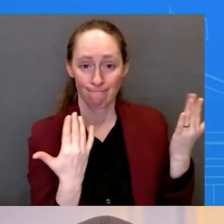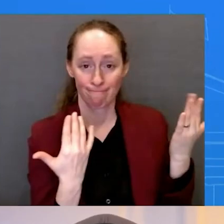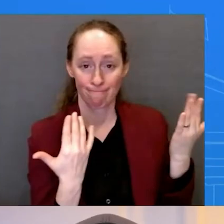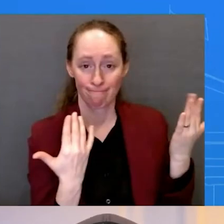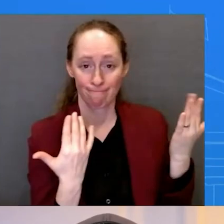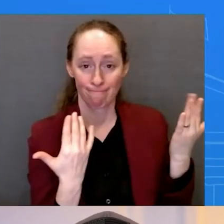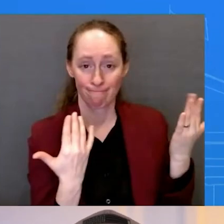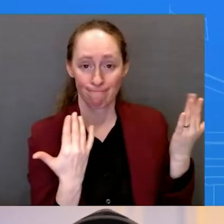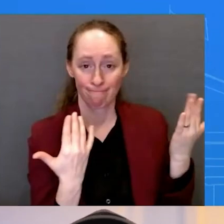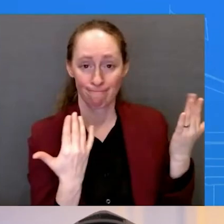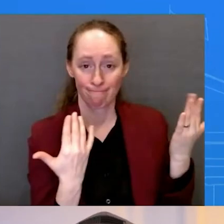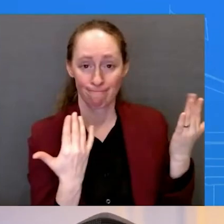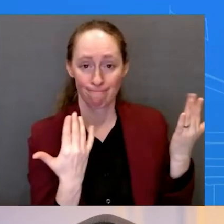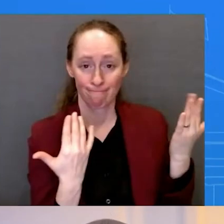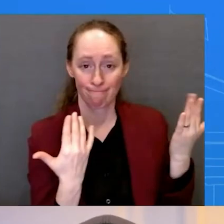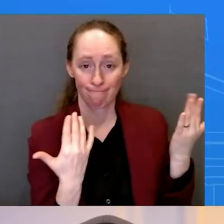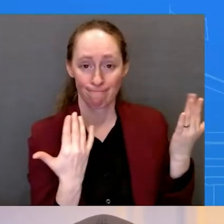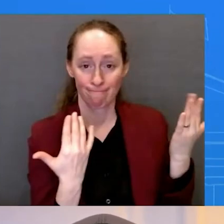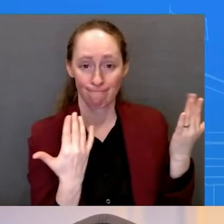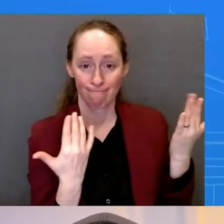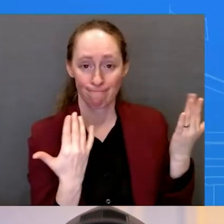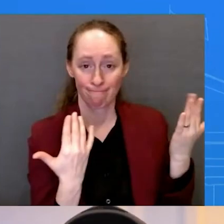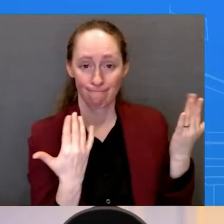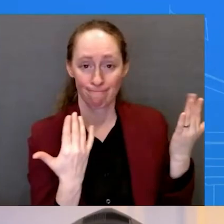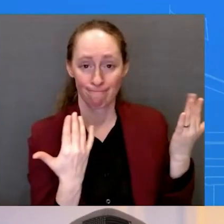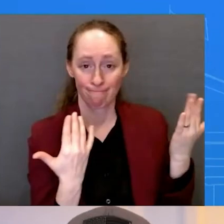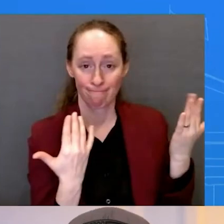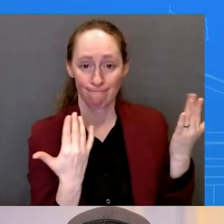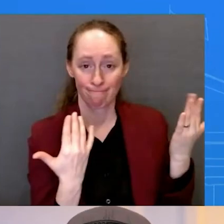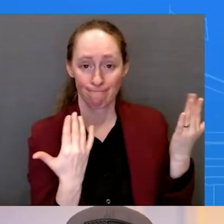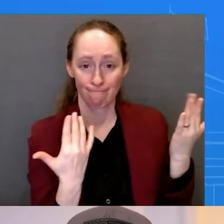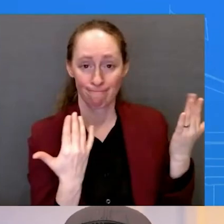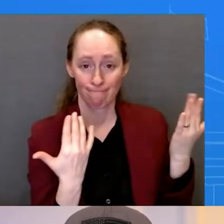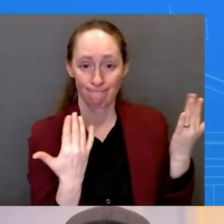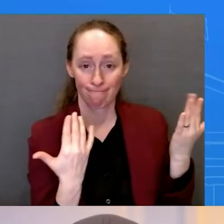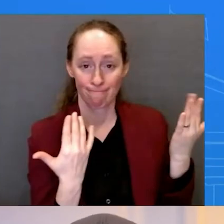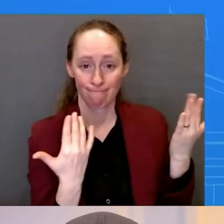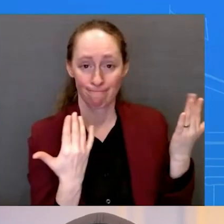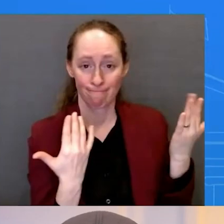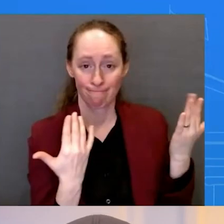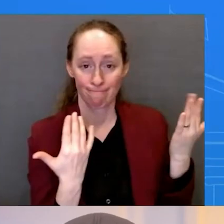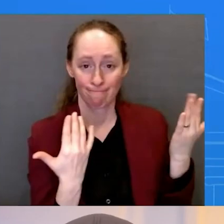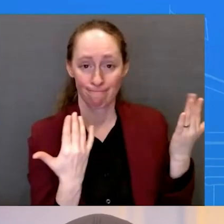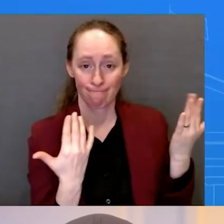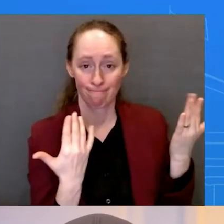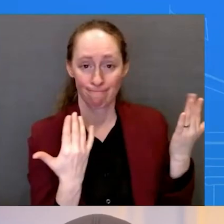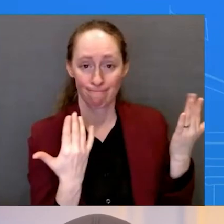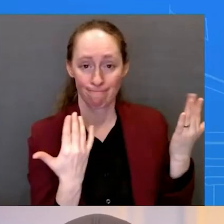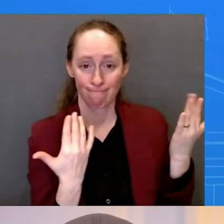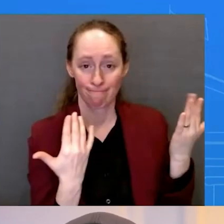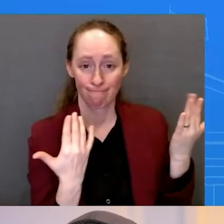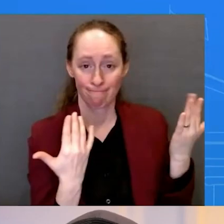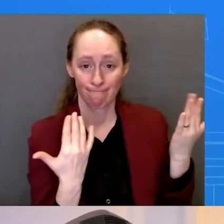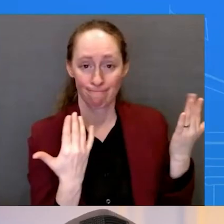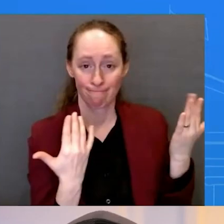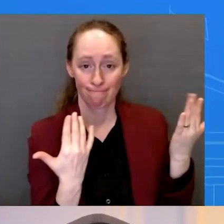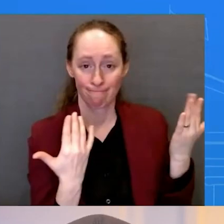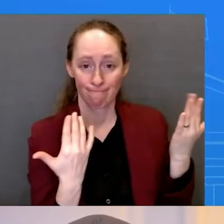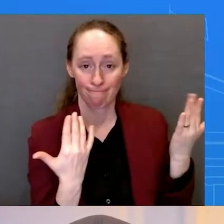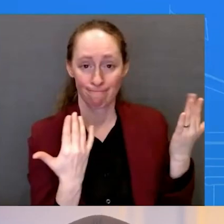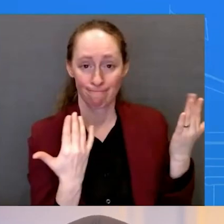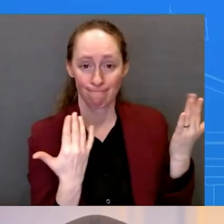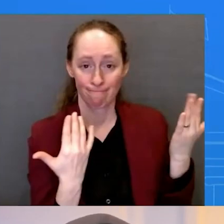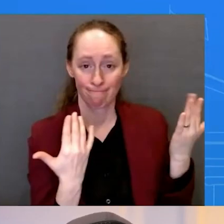this mess. It is so bad that Democrats are now losing sleep over this. You have no